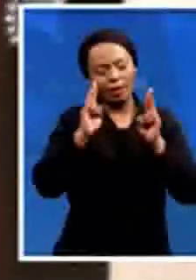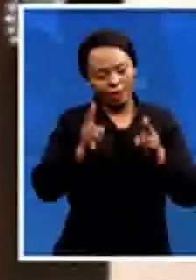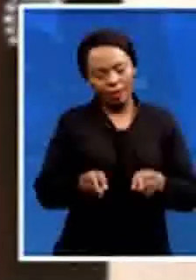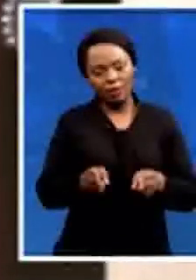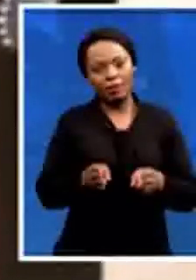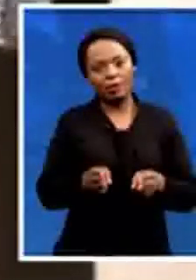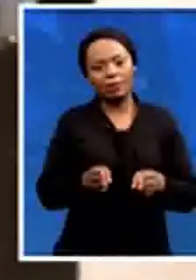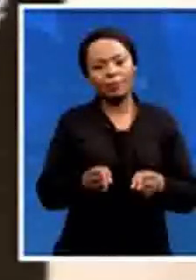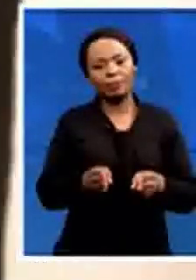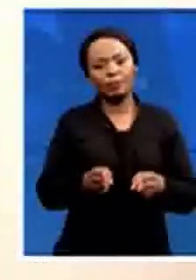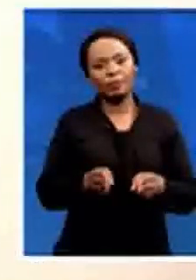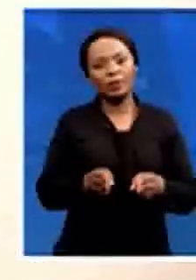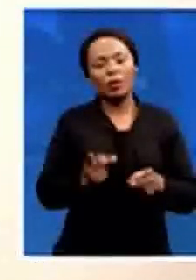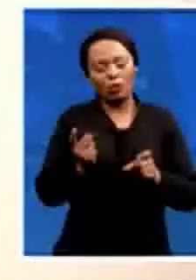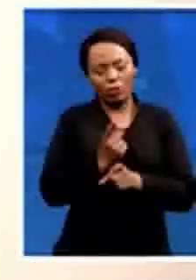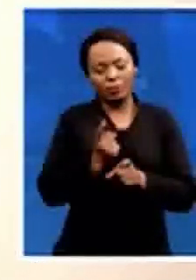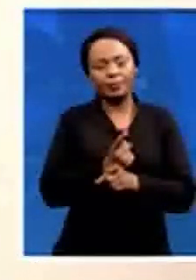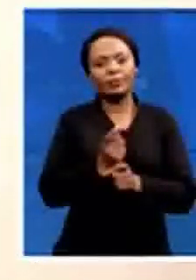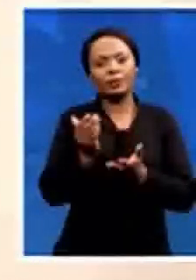this one it was a little bit unique.